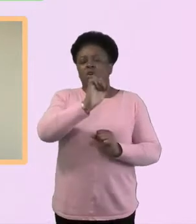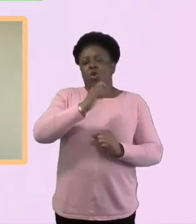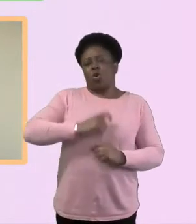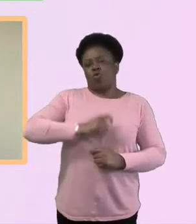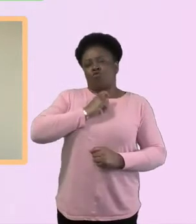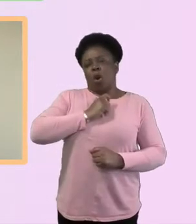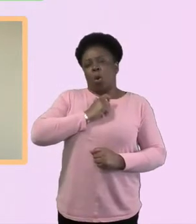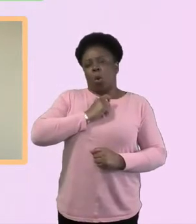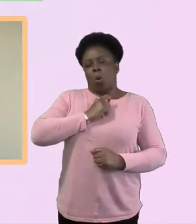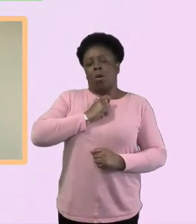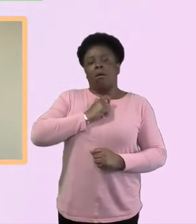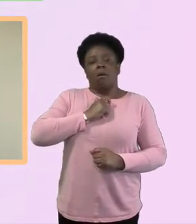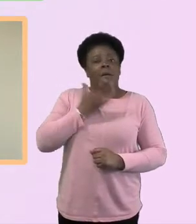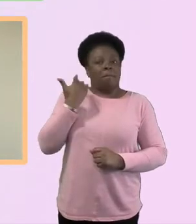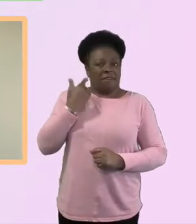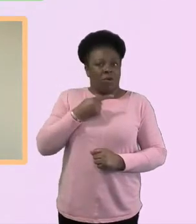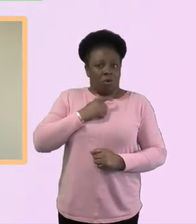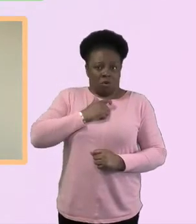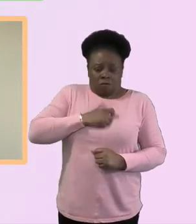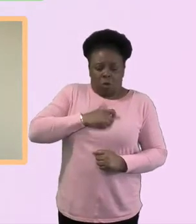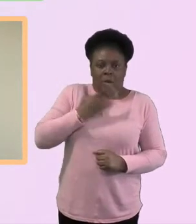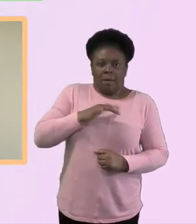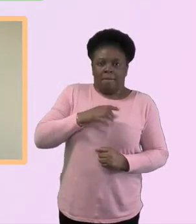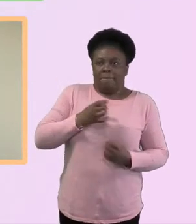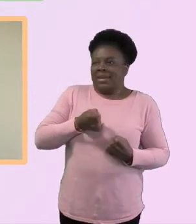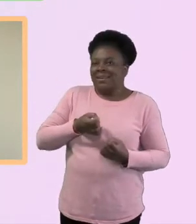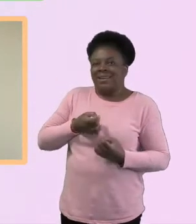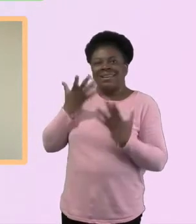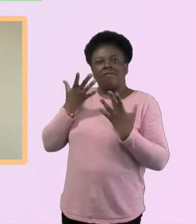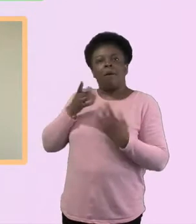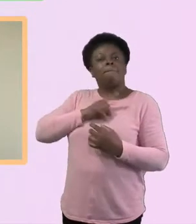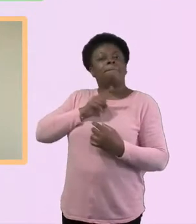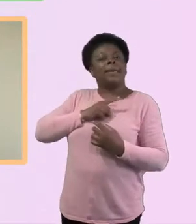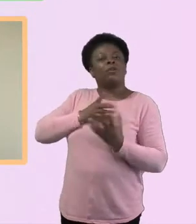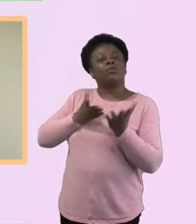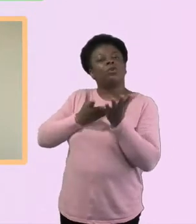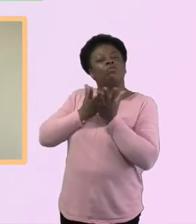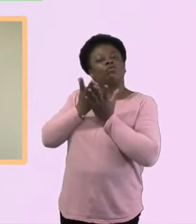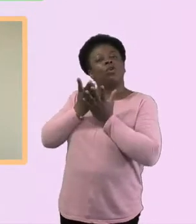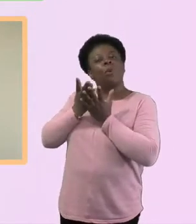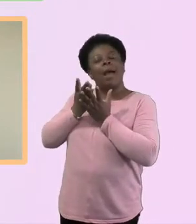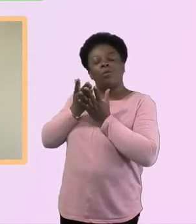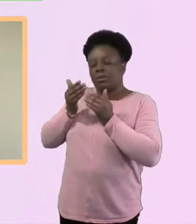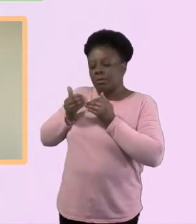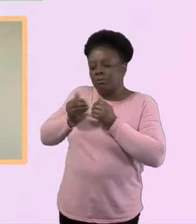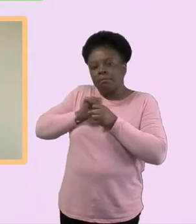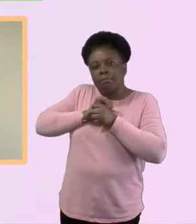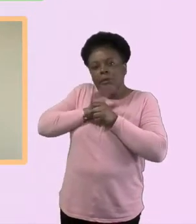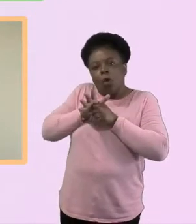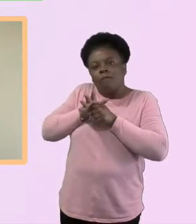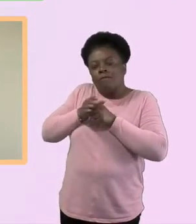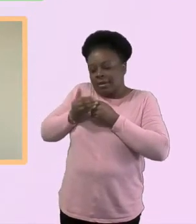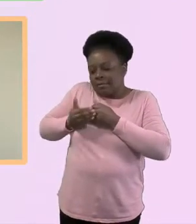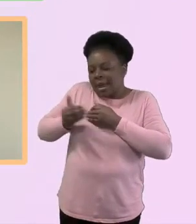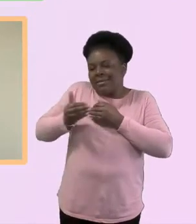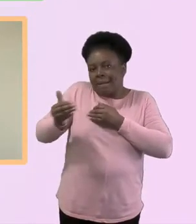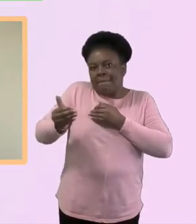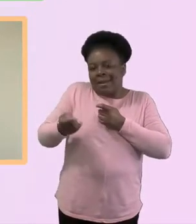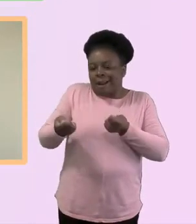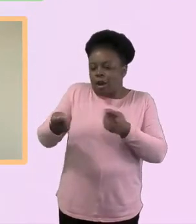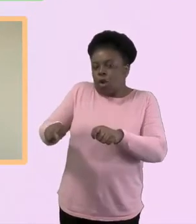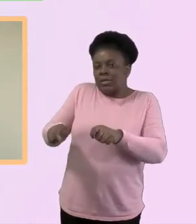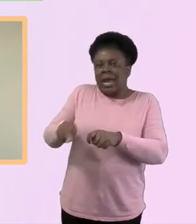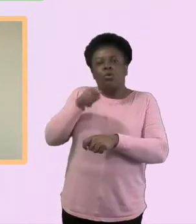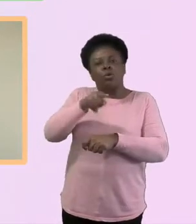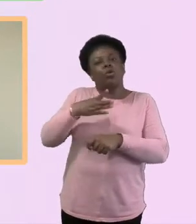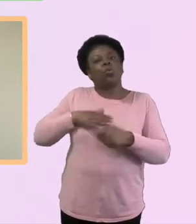and you've mentioned to me that that was partly because during this time you wanted to spend more time with family because families actually